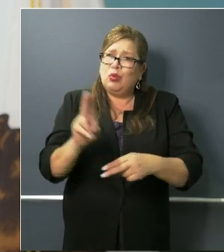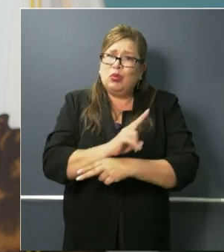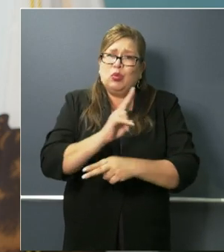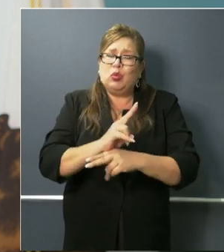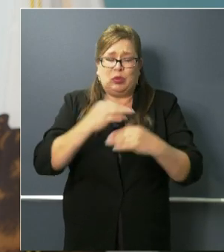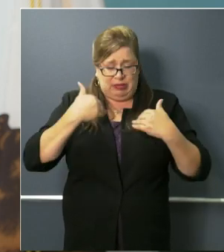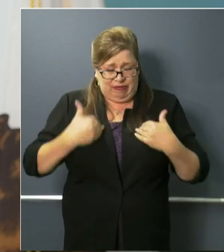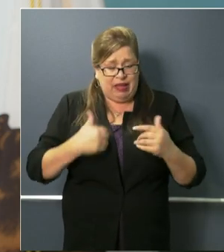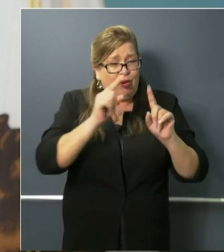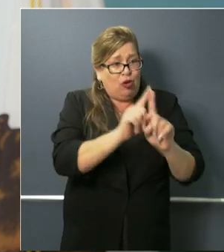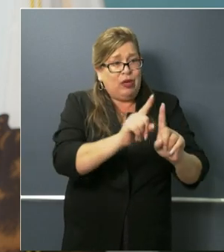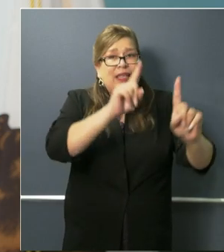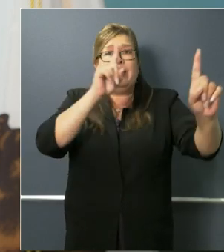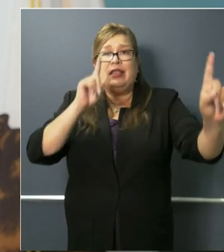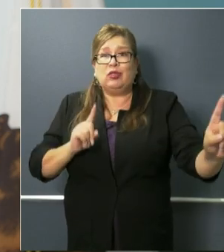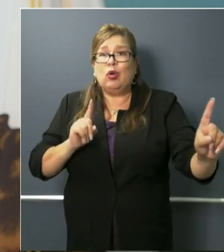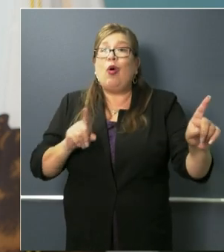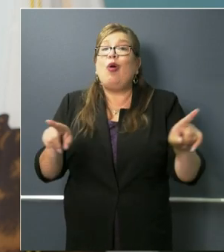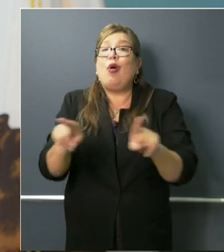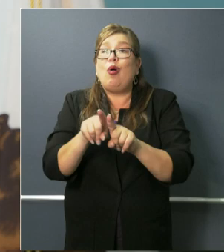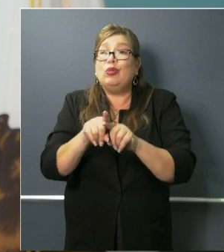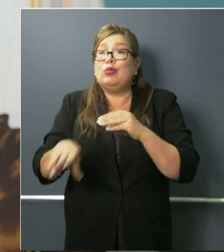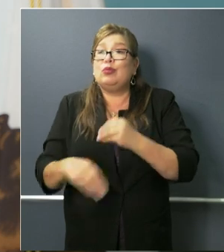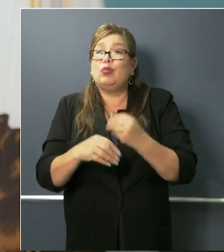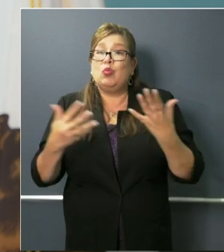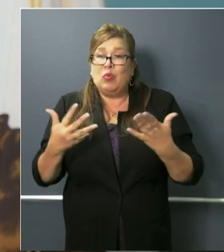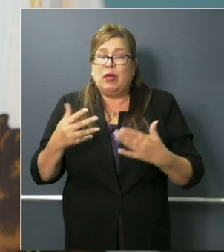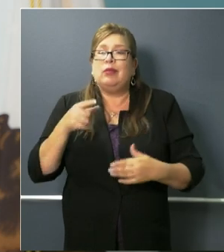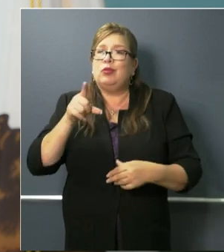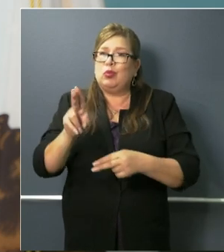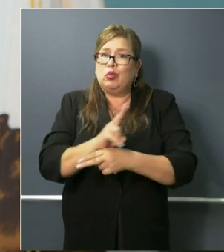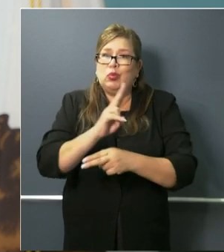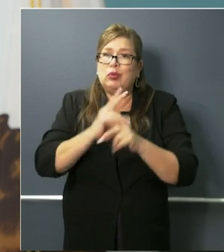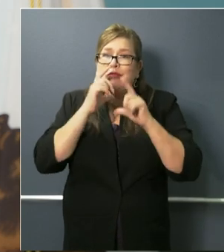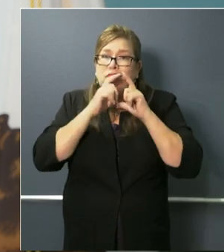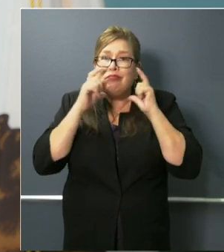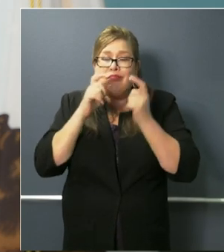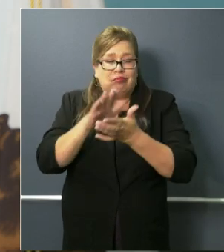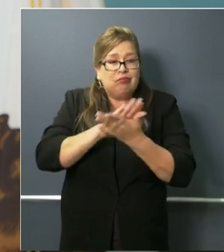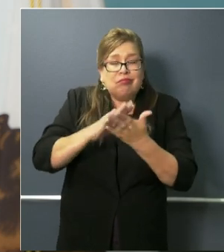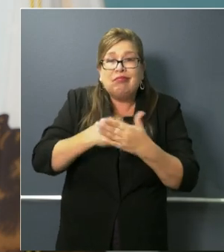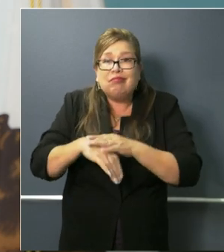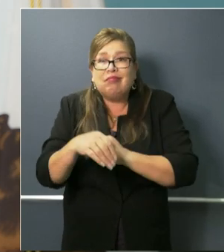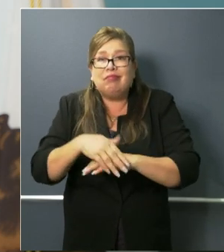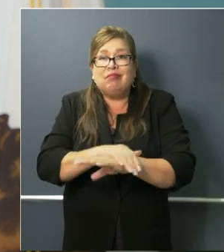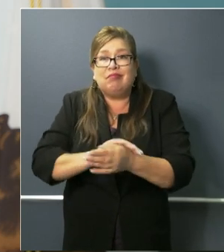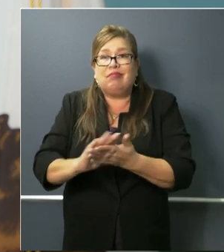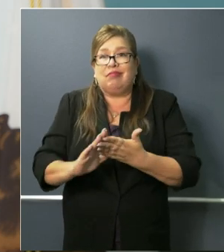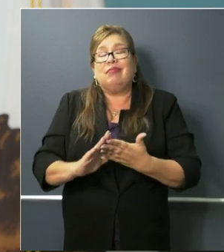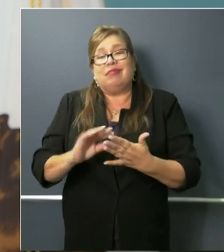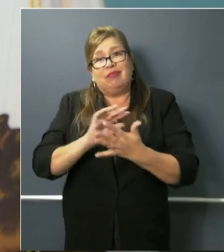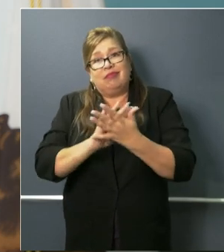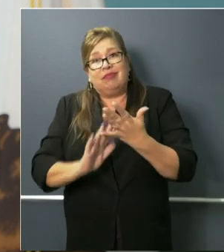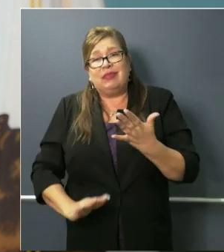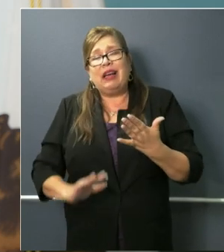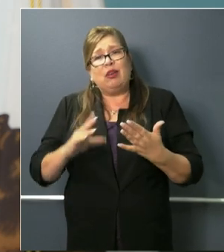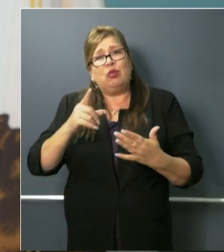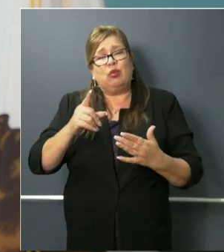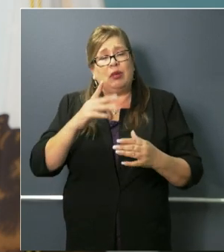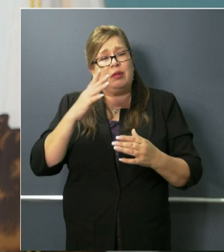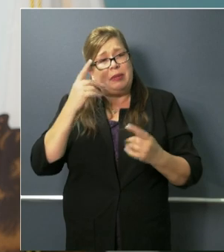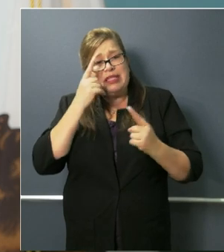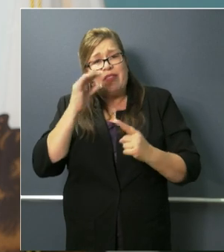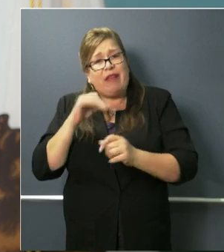not just physical distancing uh but also uh practicing the appropriate hygiene and the appropriate consideration to others